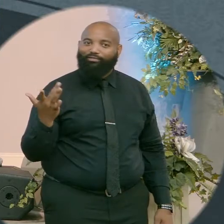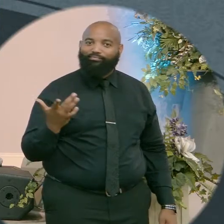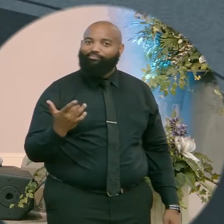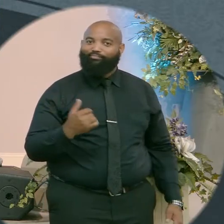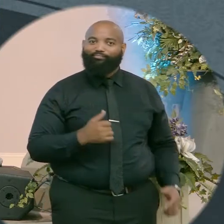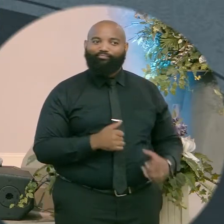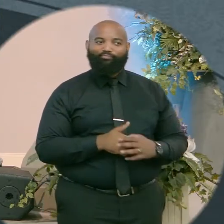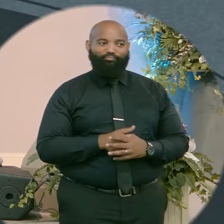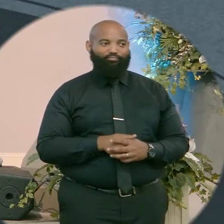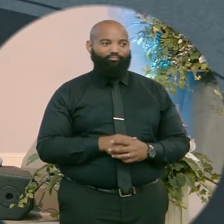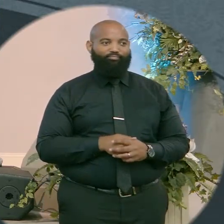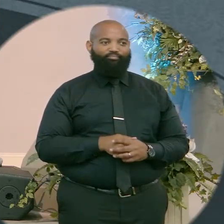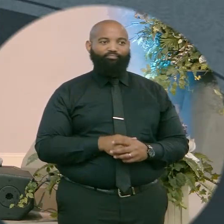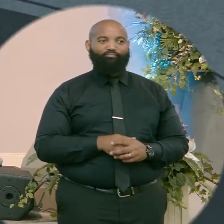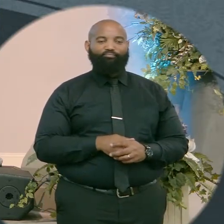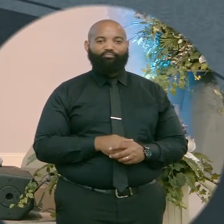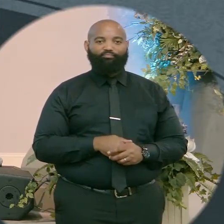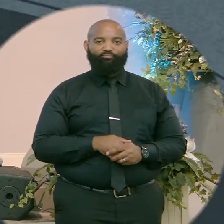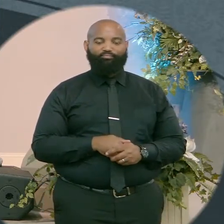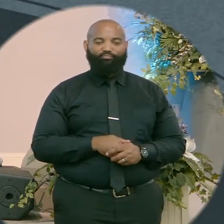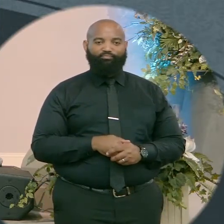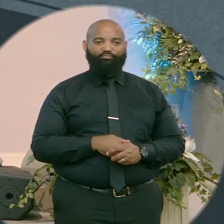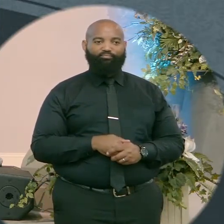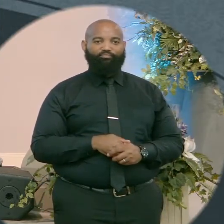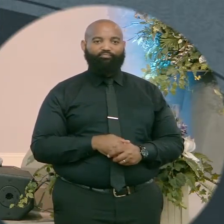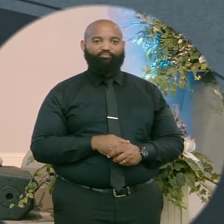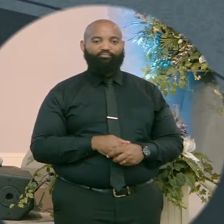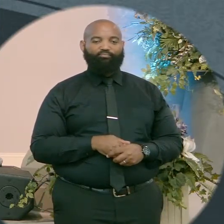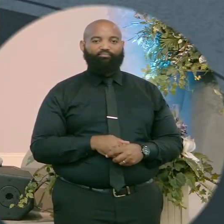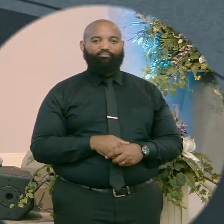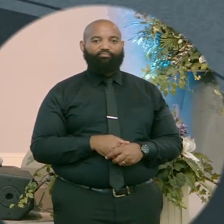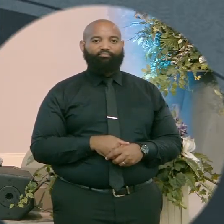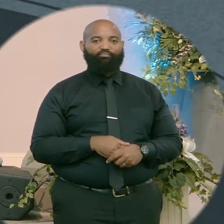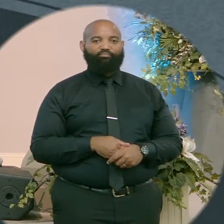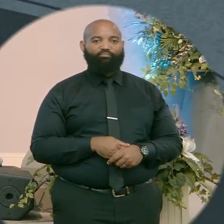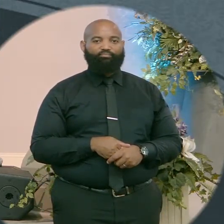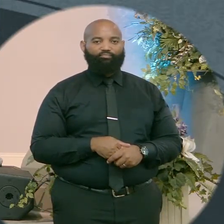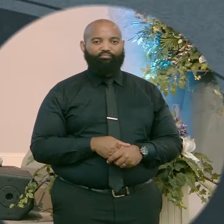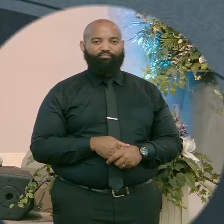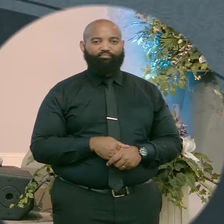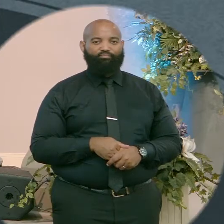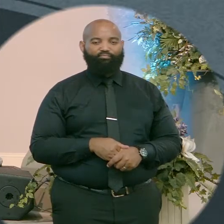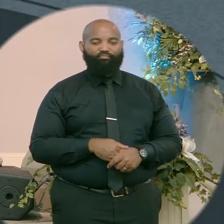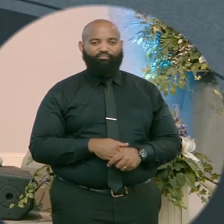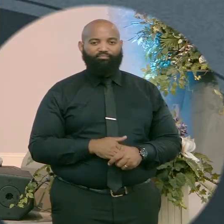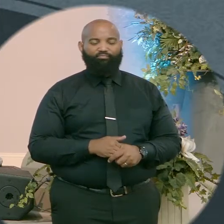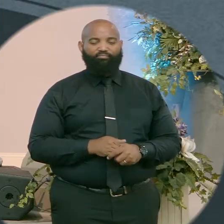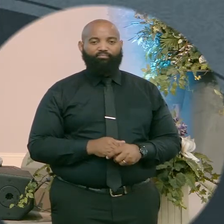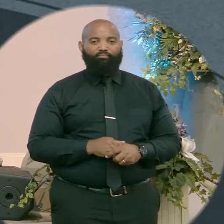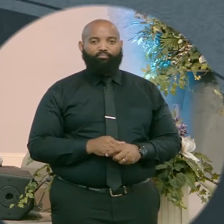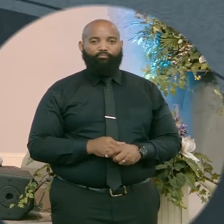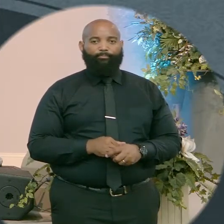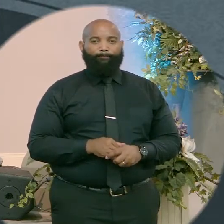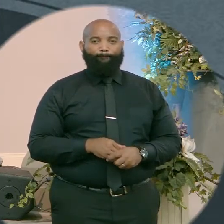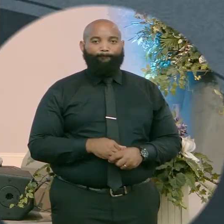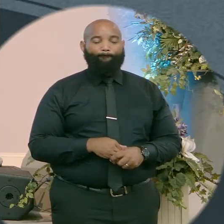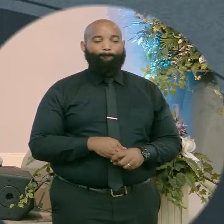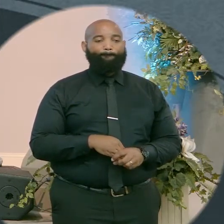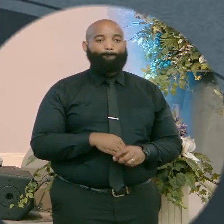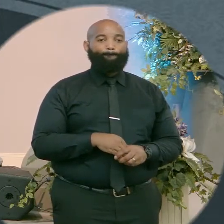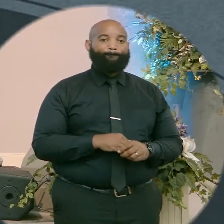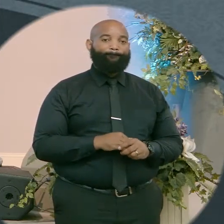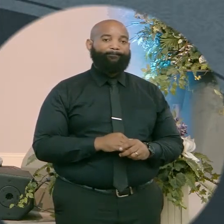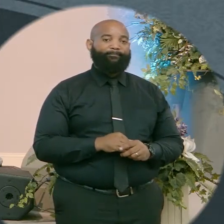when we look at our text today, verse 13 closes out with Jesus in the wilderness but the book of Mark closes out in chapter 16